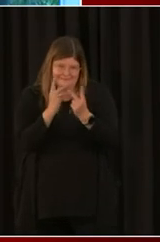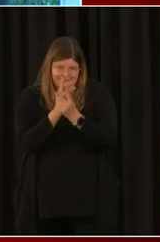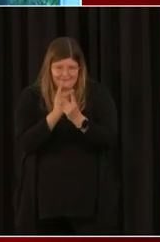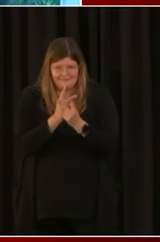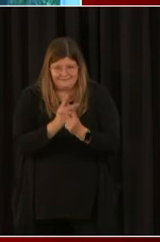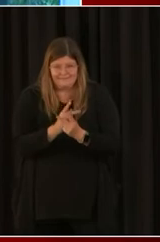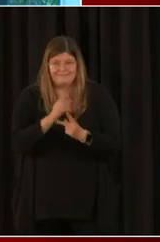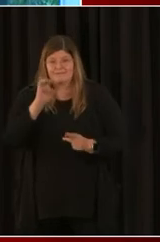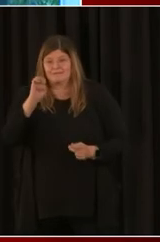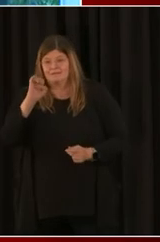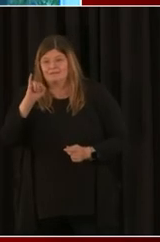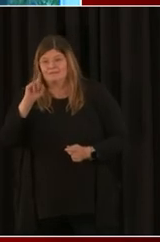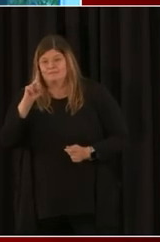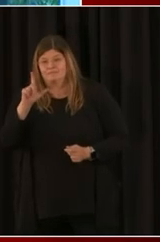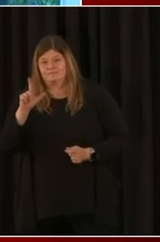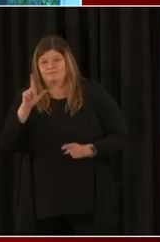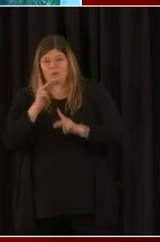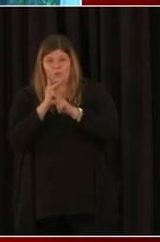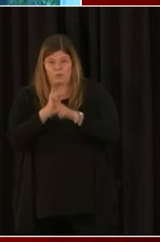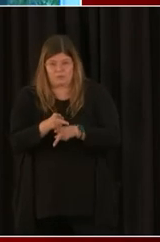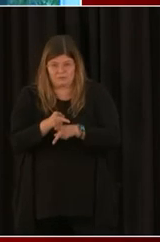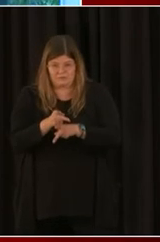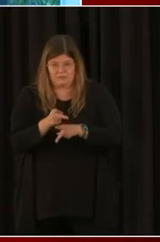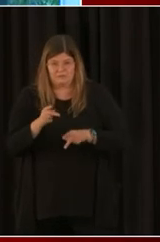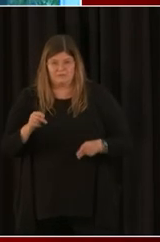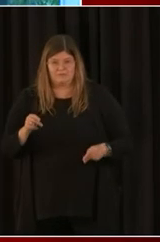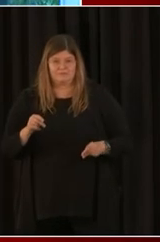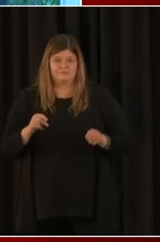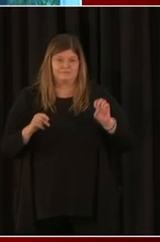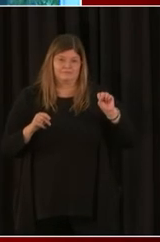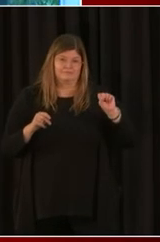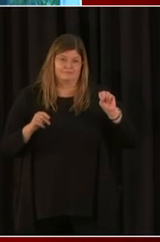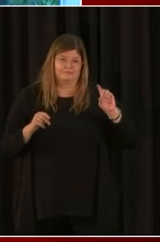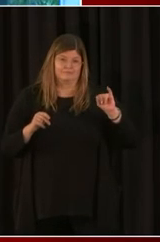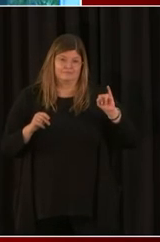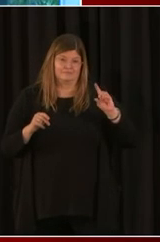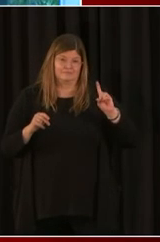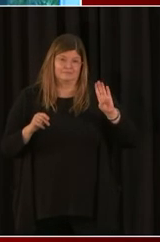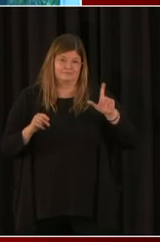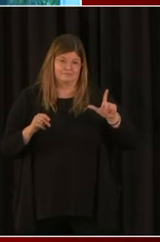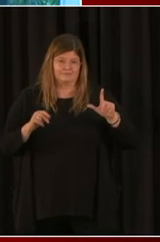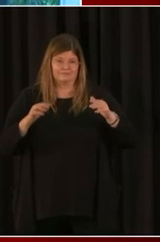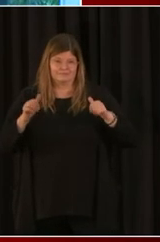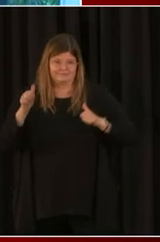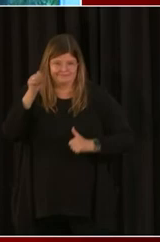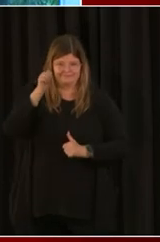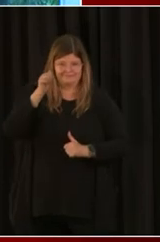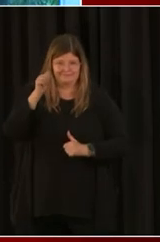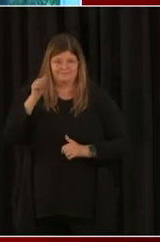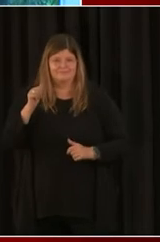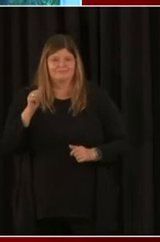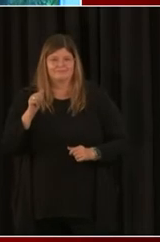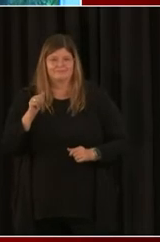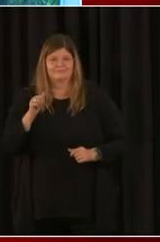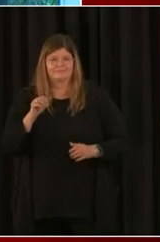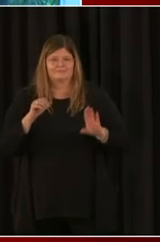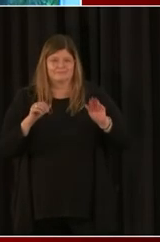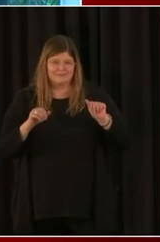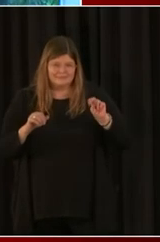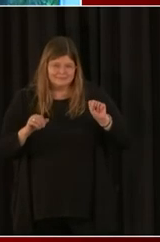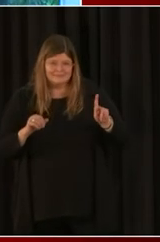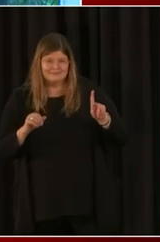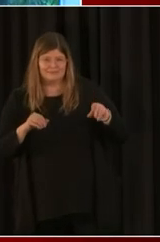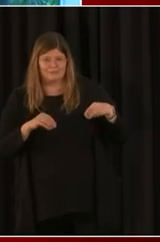subordinate to the Federal Reserve Bank's loan. Actually, it's a bank's loan because the bank is actually making the loan. And